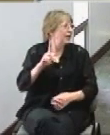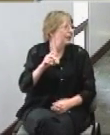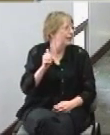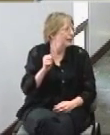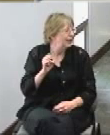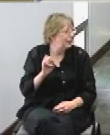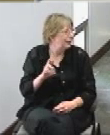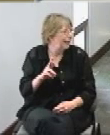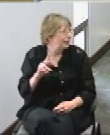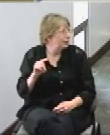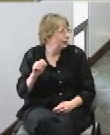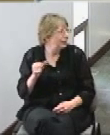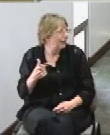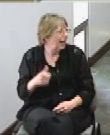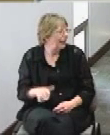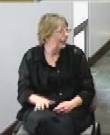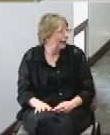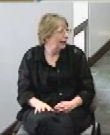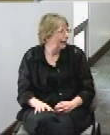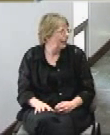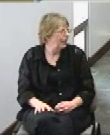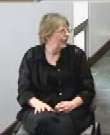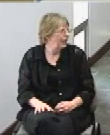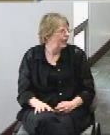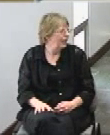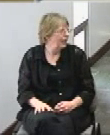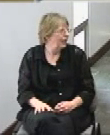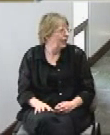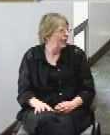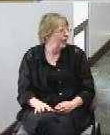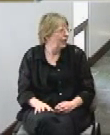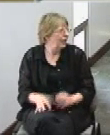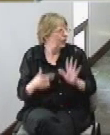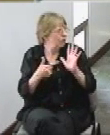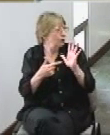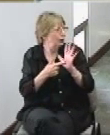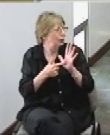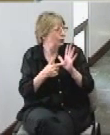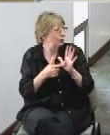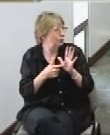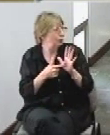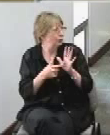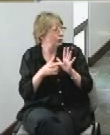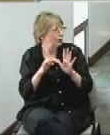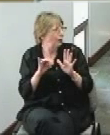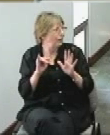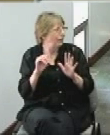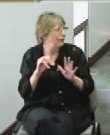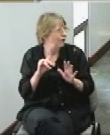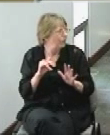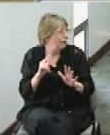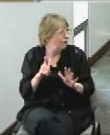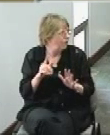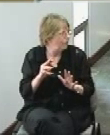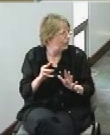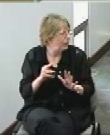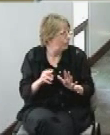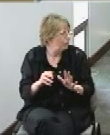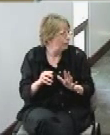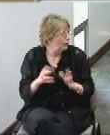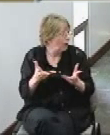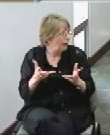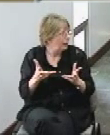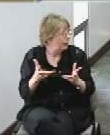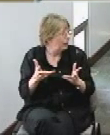and if we could show that film footage on laser tag well